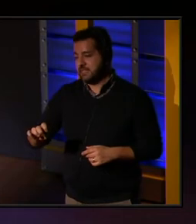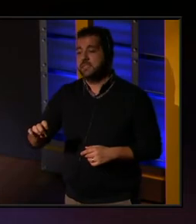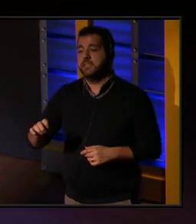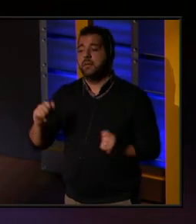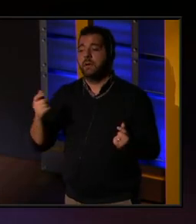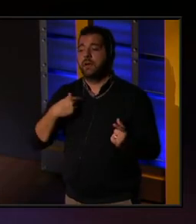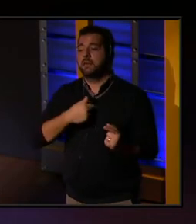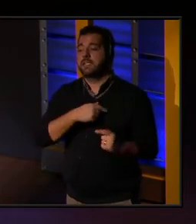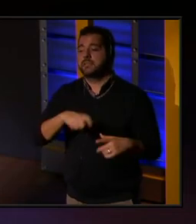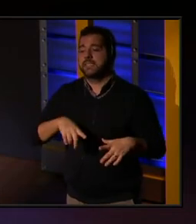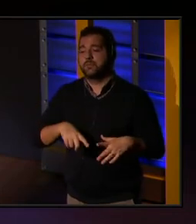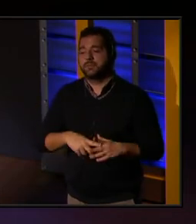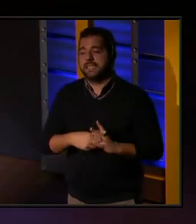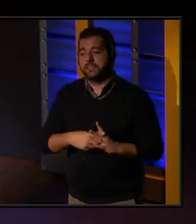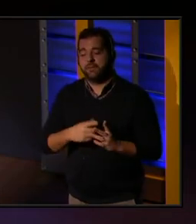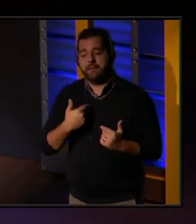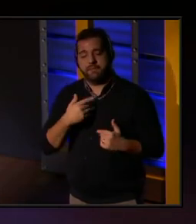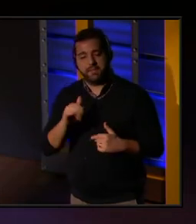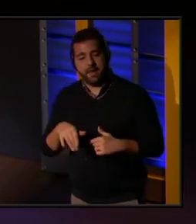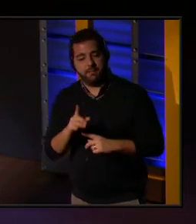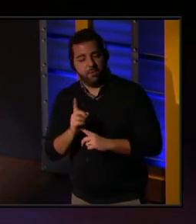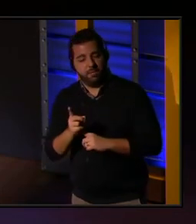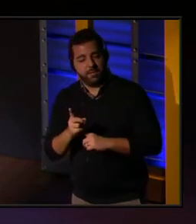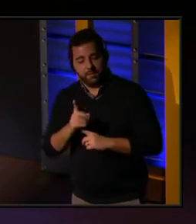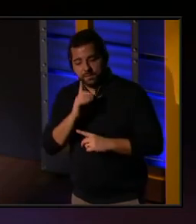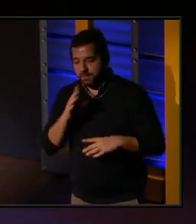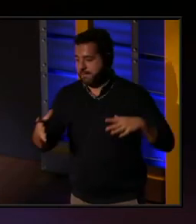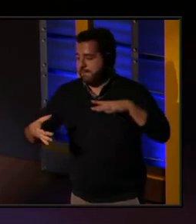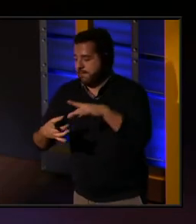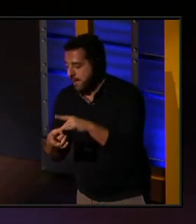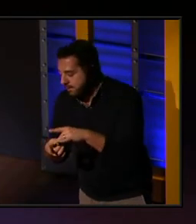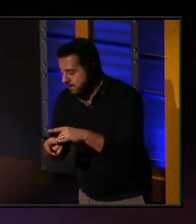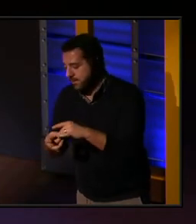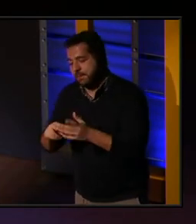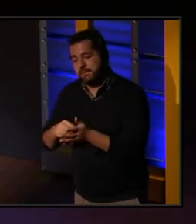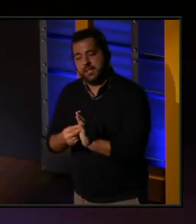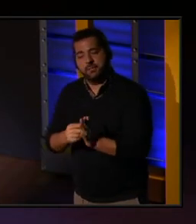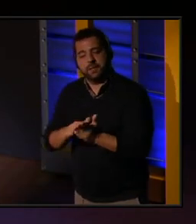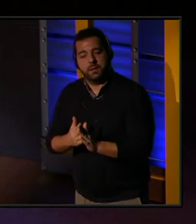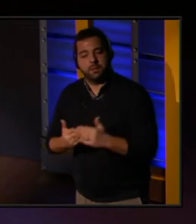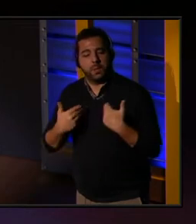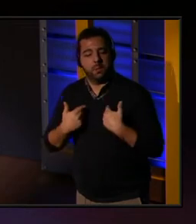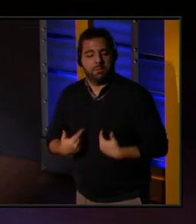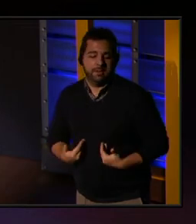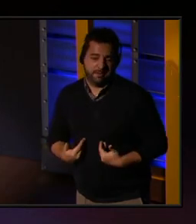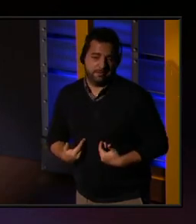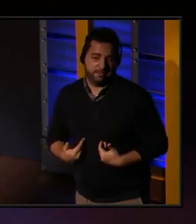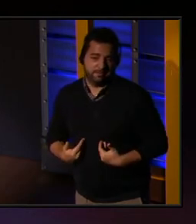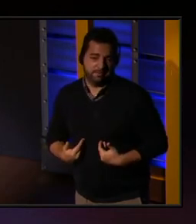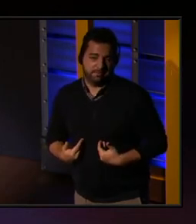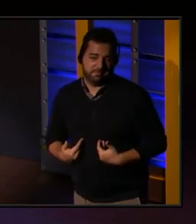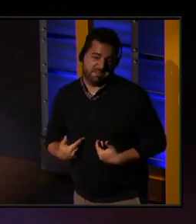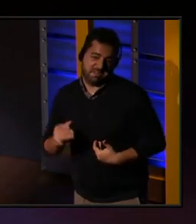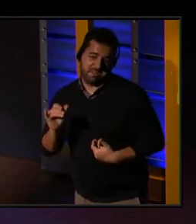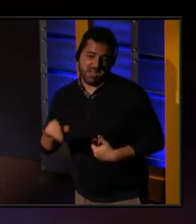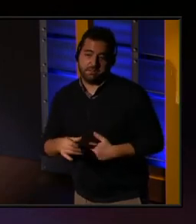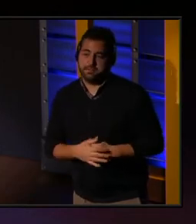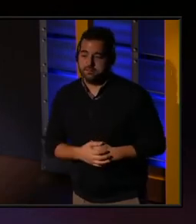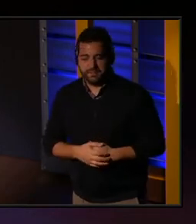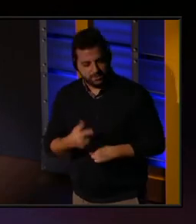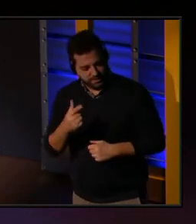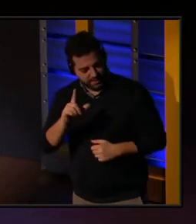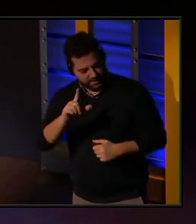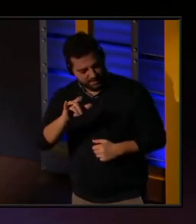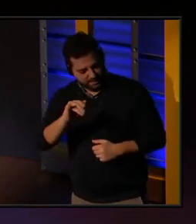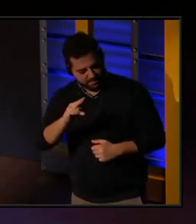begin to have that moment to connect to what it means to be human. So that's... Liminal